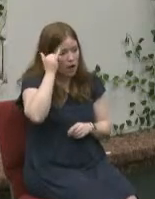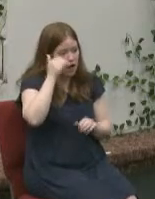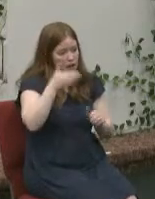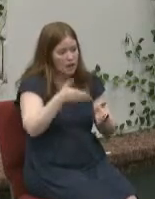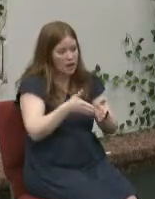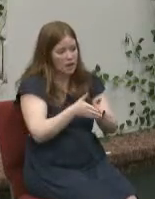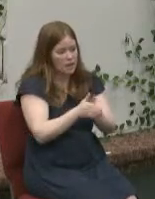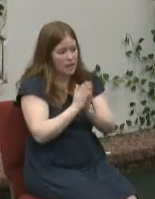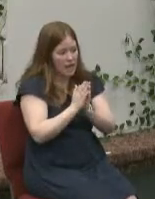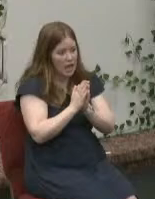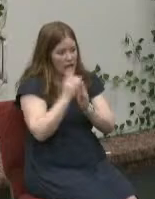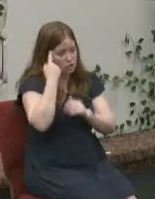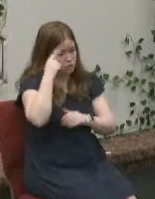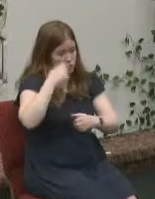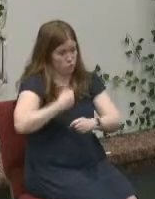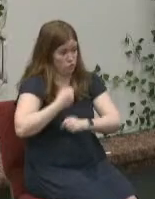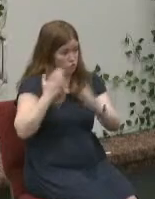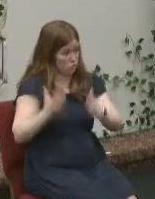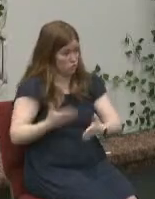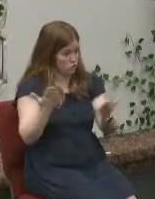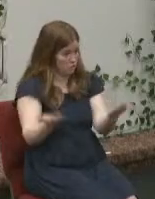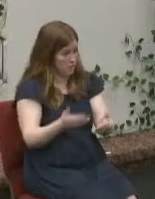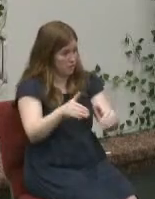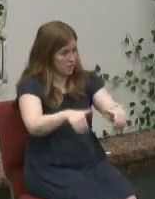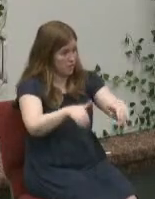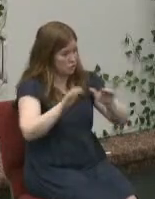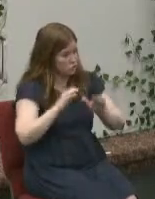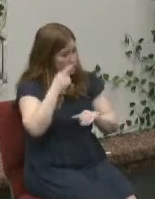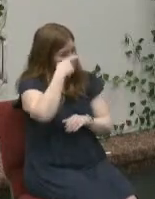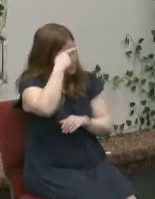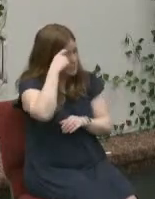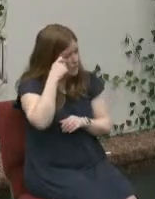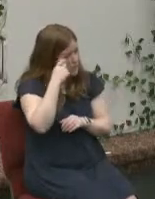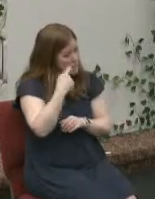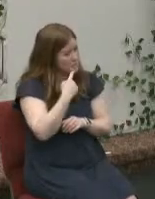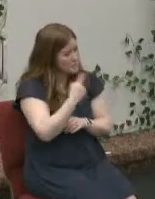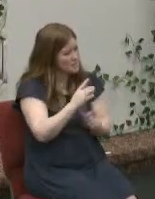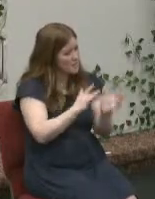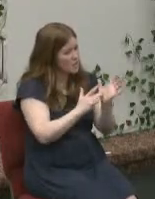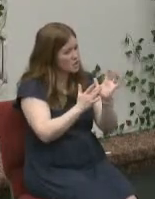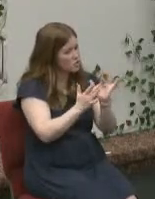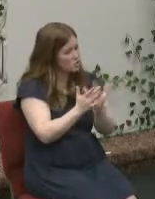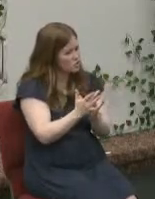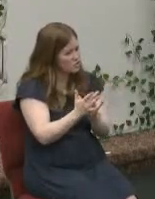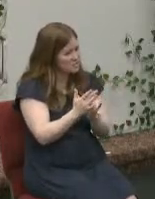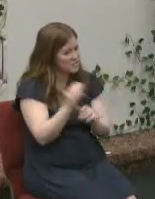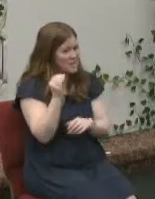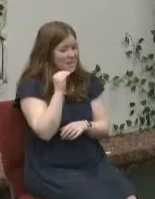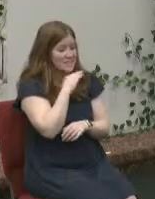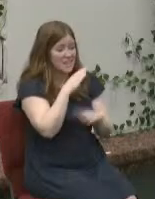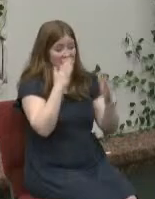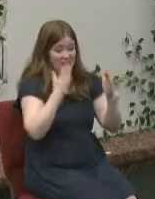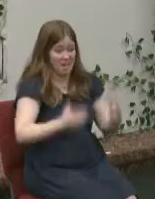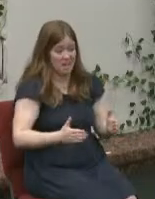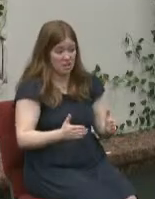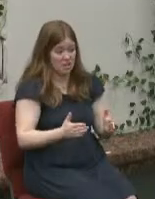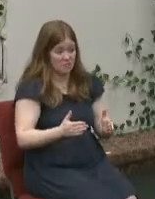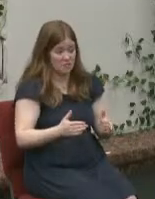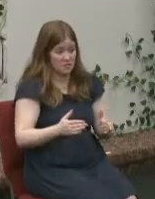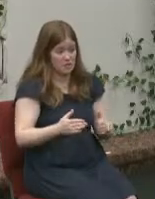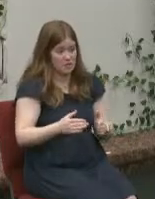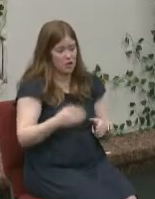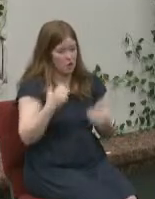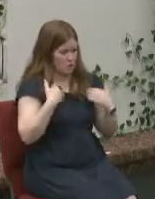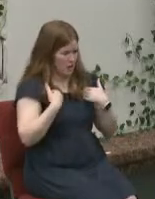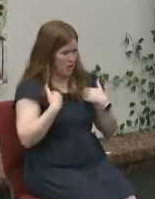guard at the tomb was because they said that jesus was a deceiver pastor jim stands right there